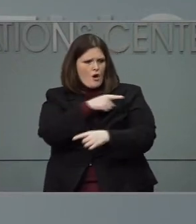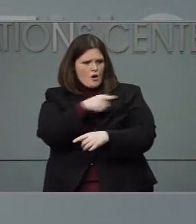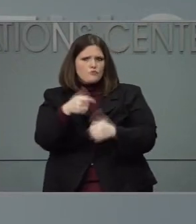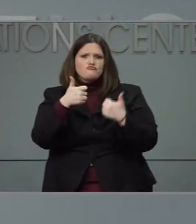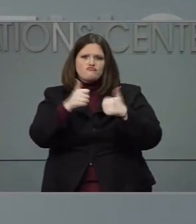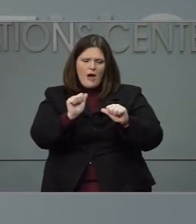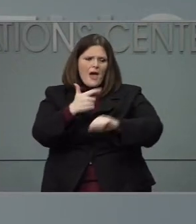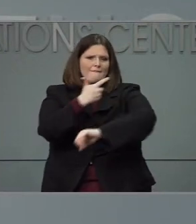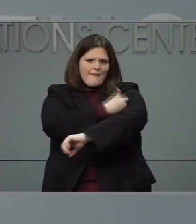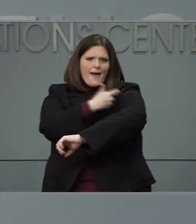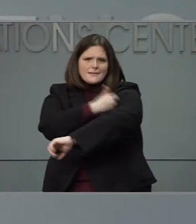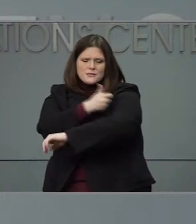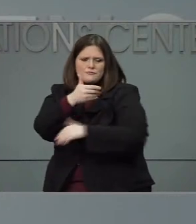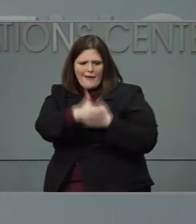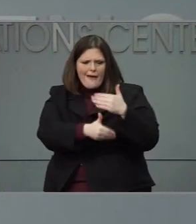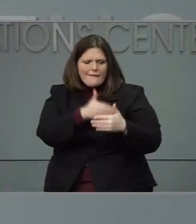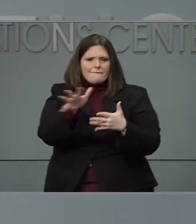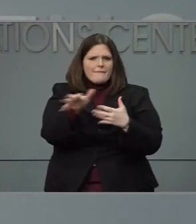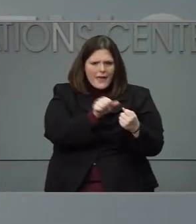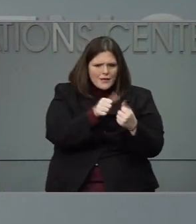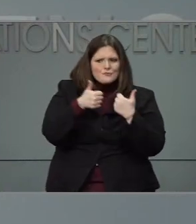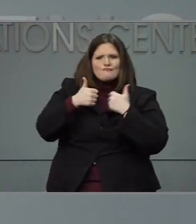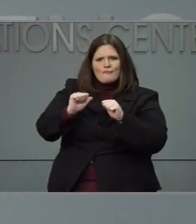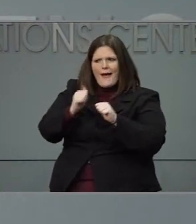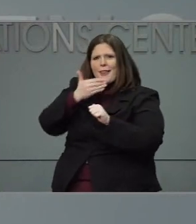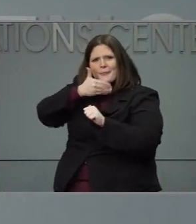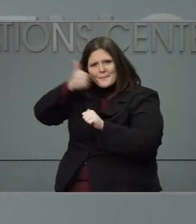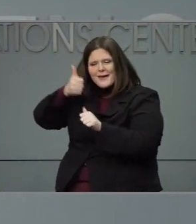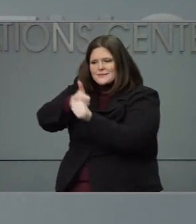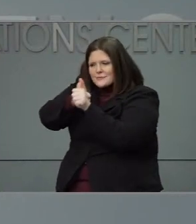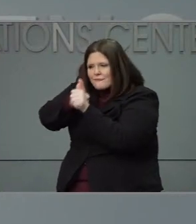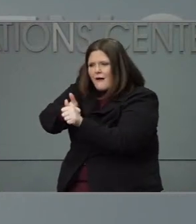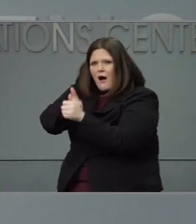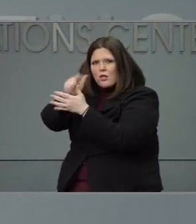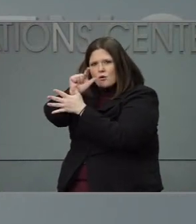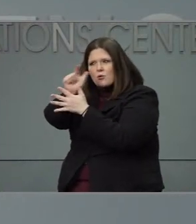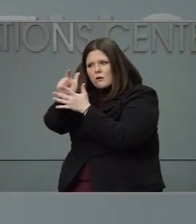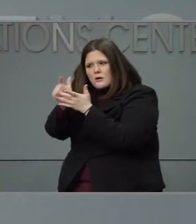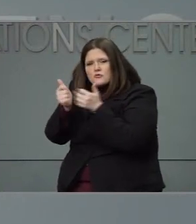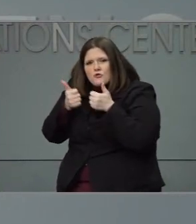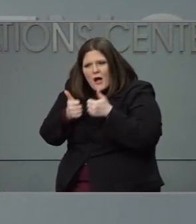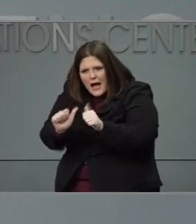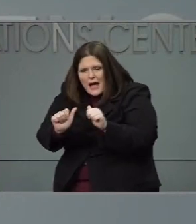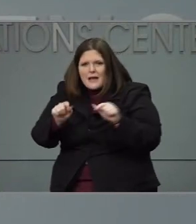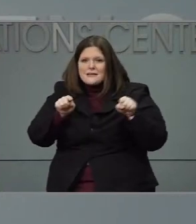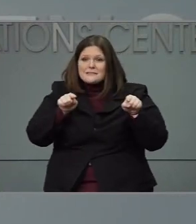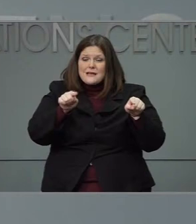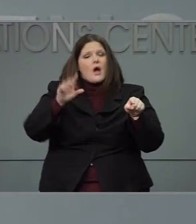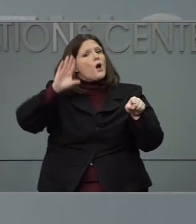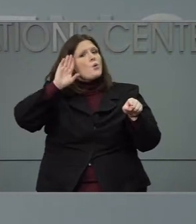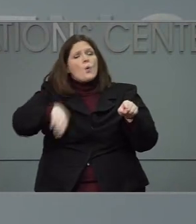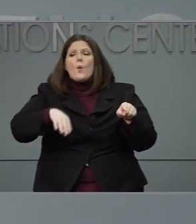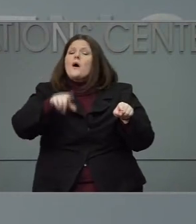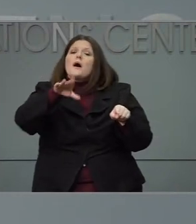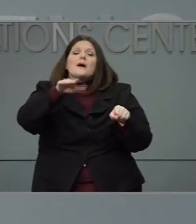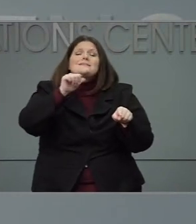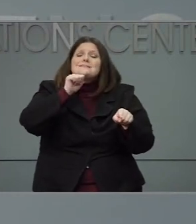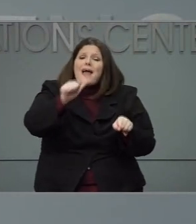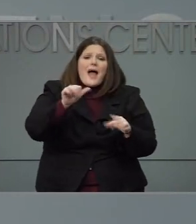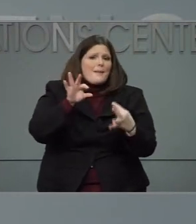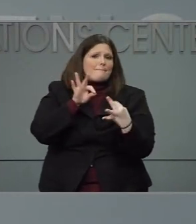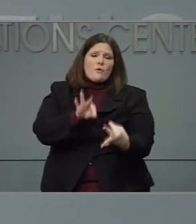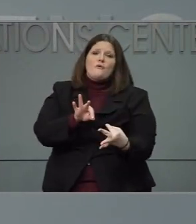fast to get vaccine into folks who are in the priority order. It's not perfect process. If there are